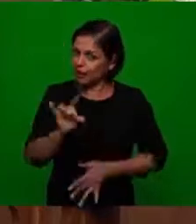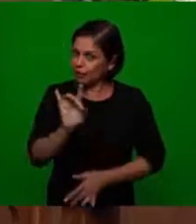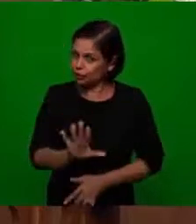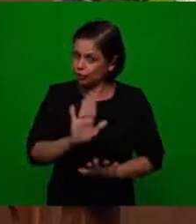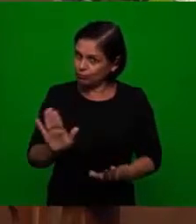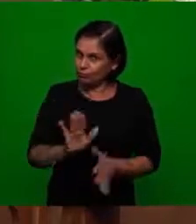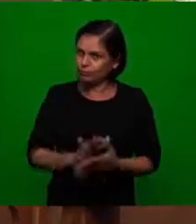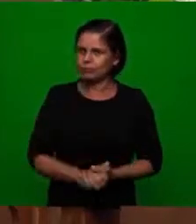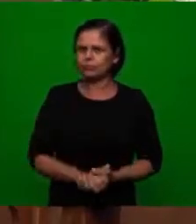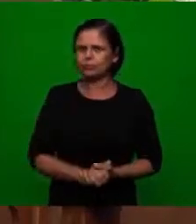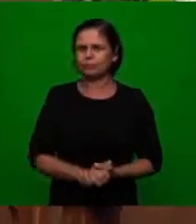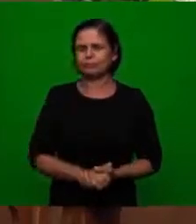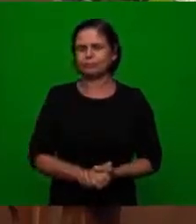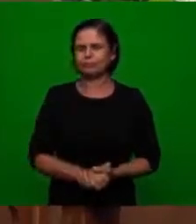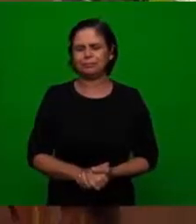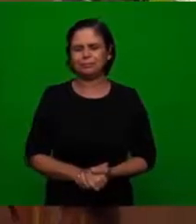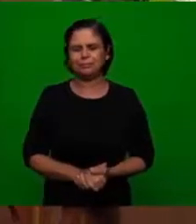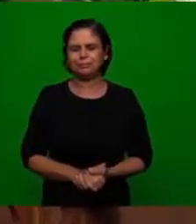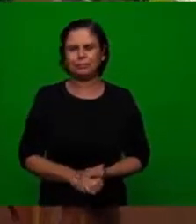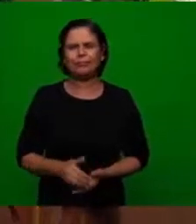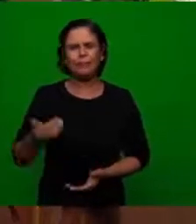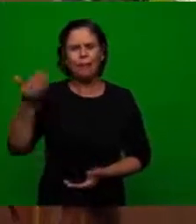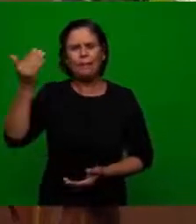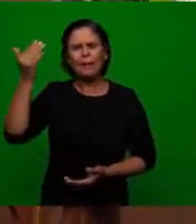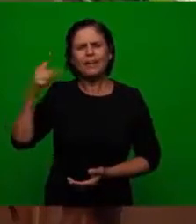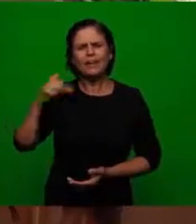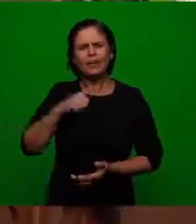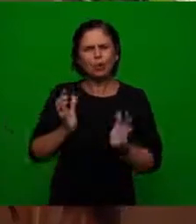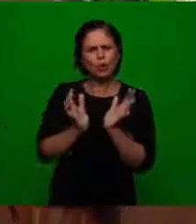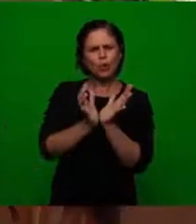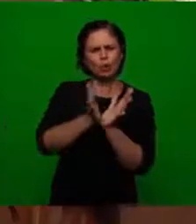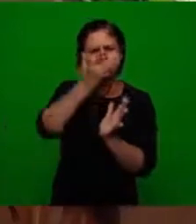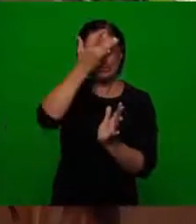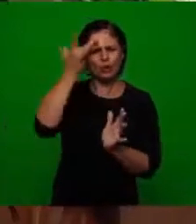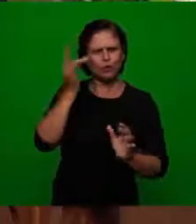so we'll see according to the reformers of the time